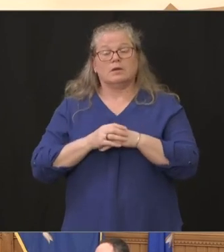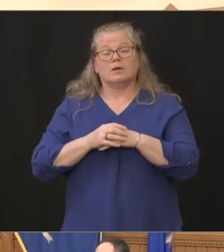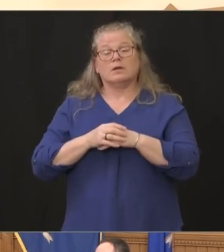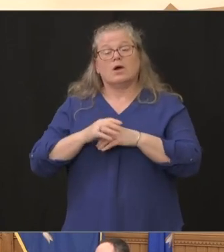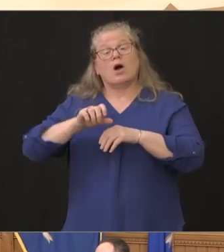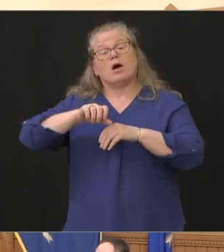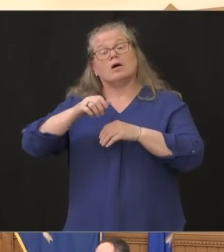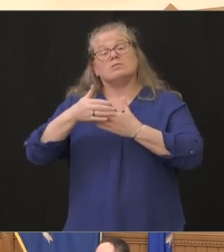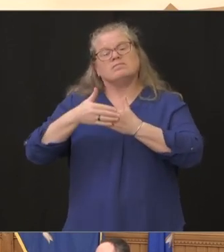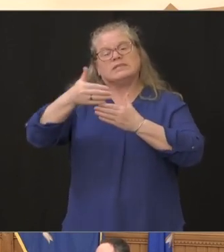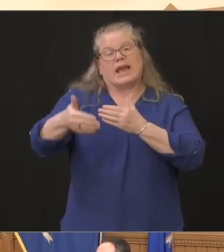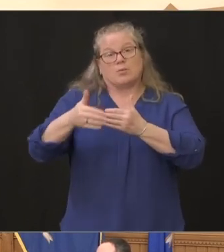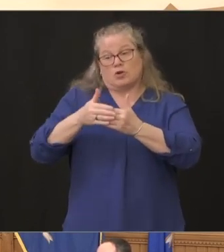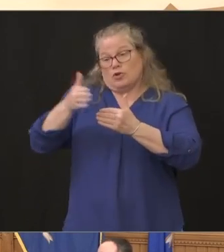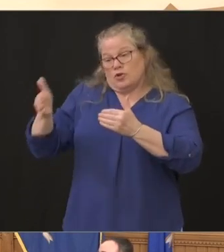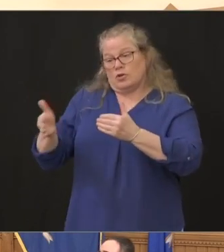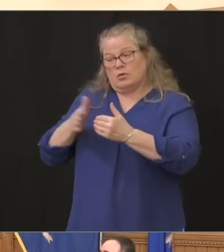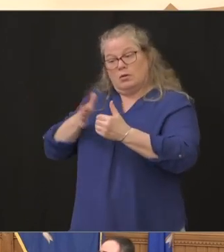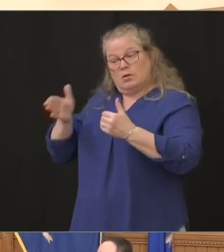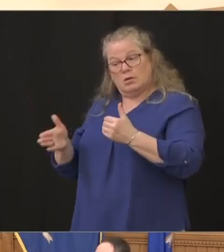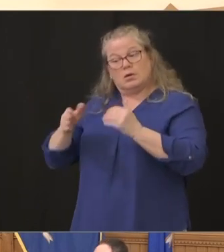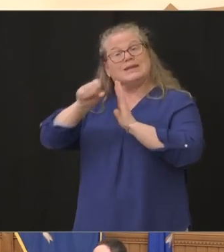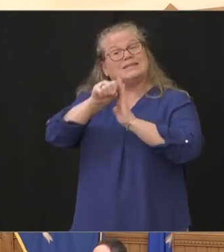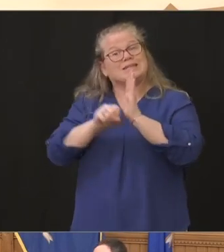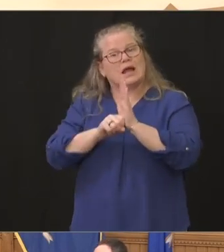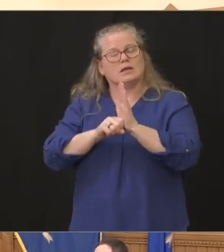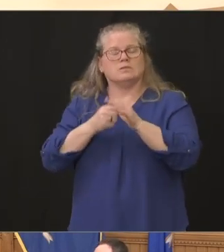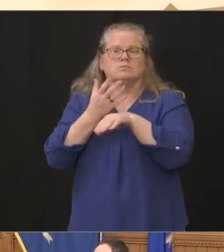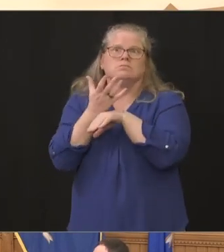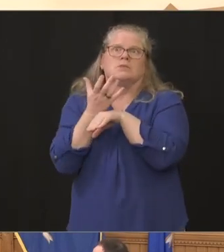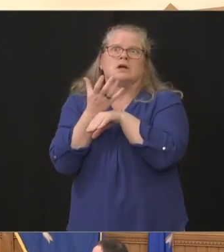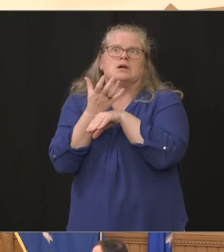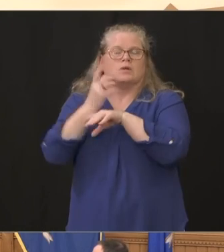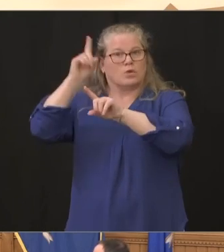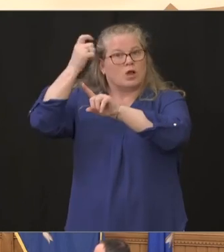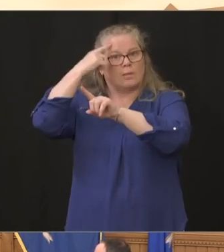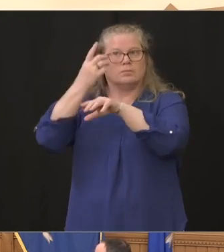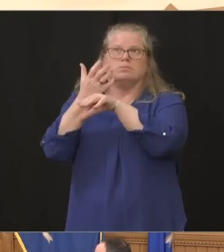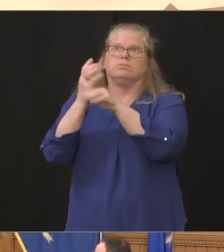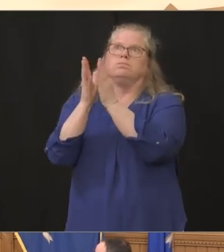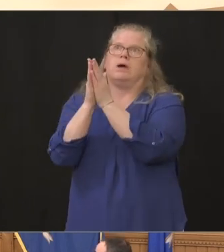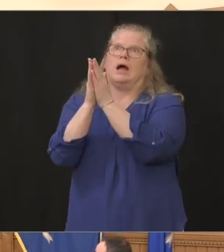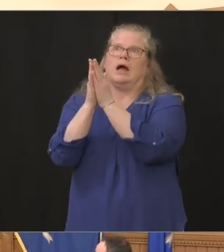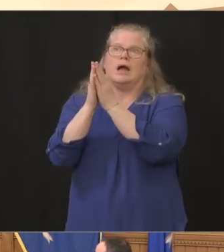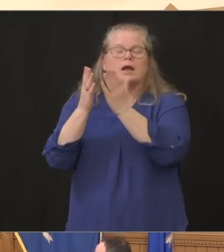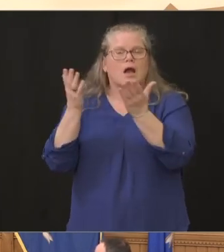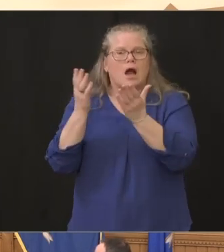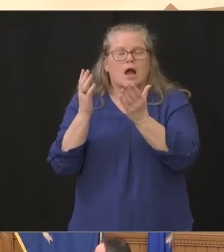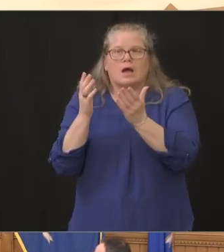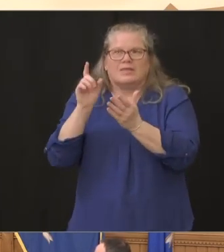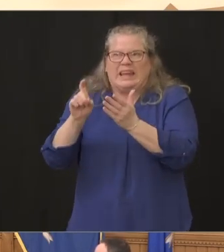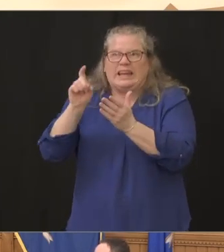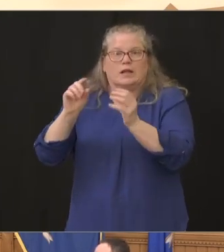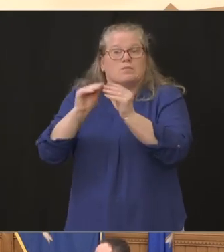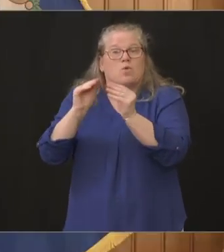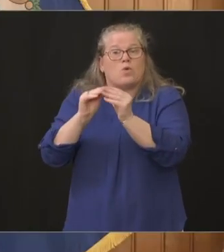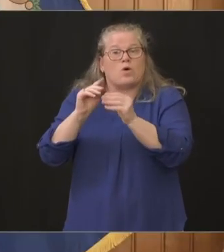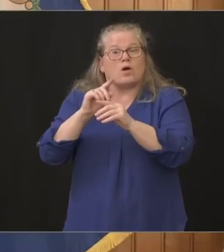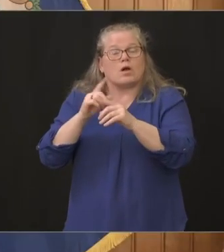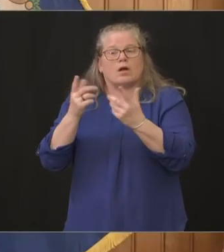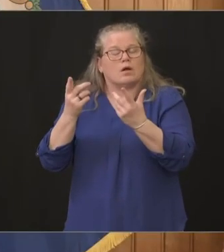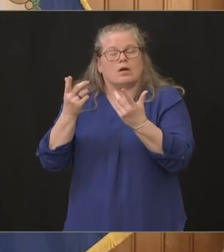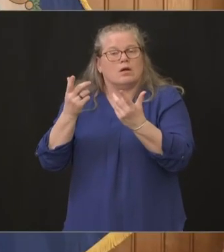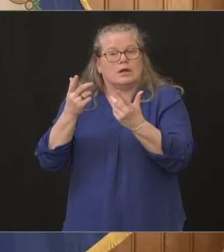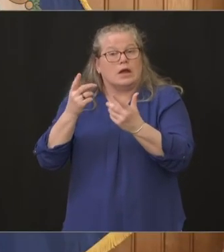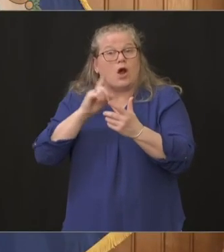federal government that they need supplies here in the state and they're being outbid by fema and the federal government is that anything that we're experiencing